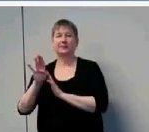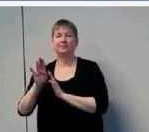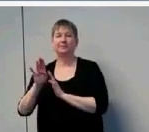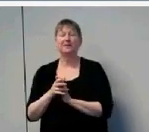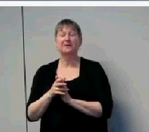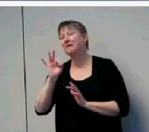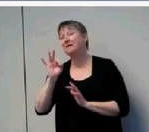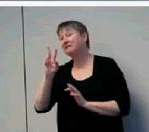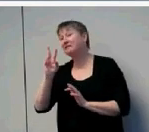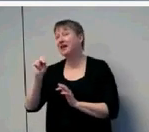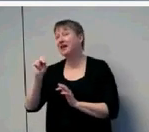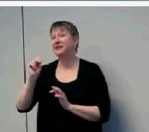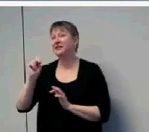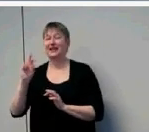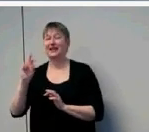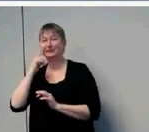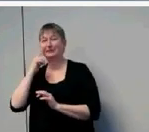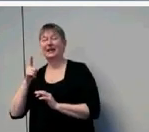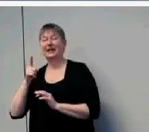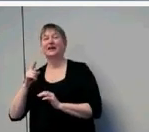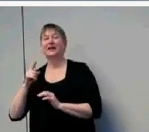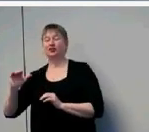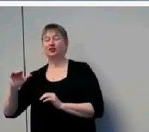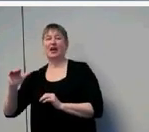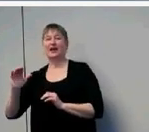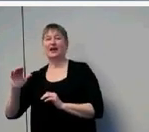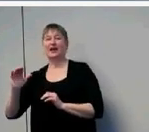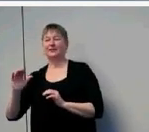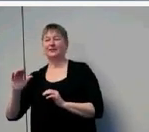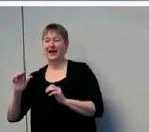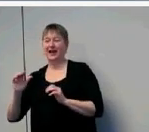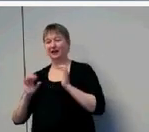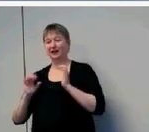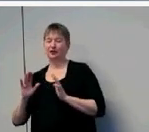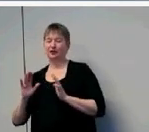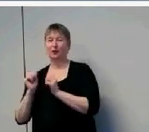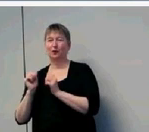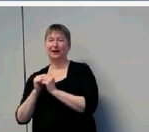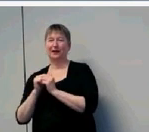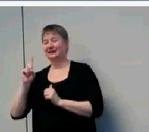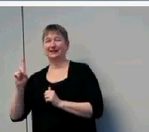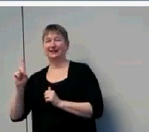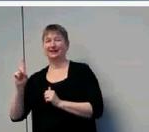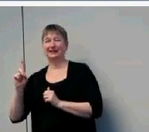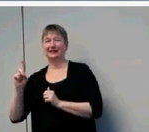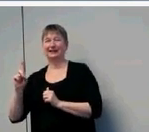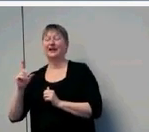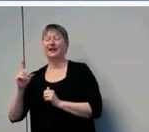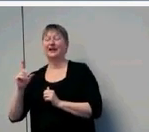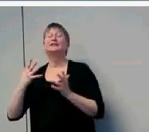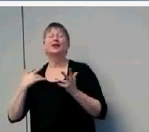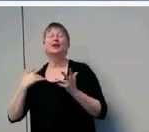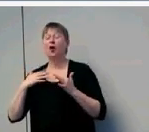task because of child actors and DVD scenarios. So I'm going to tell you the big picture here.